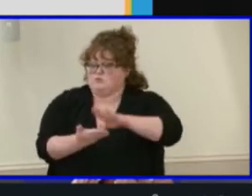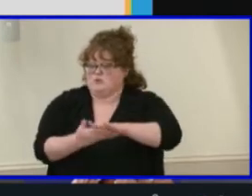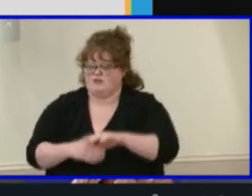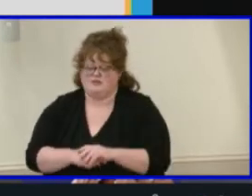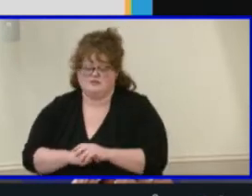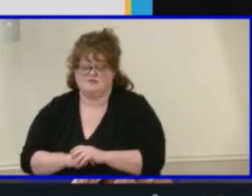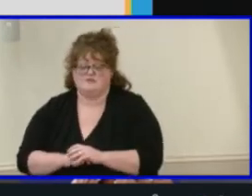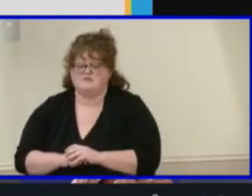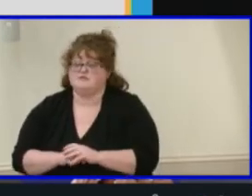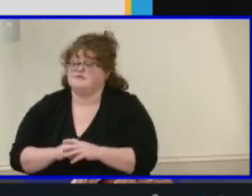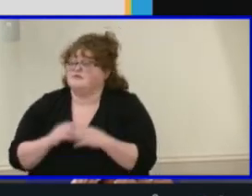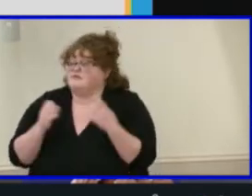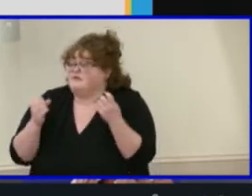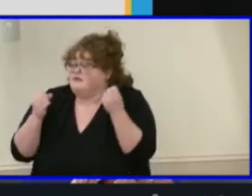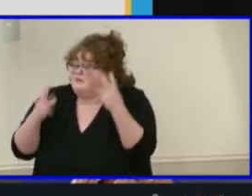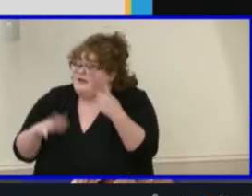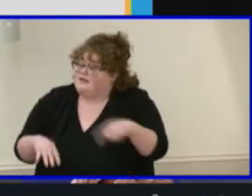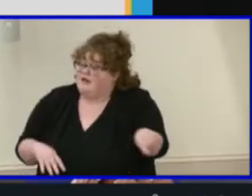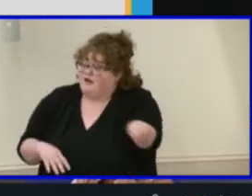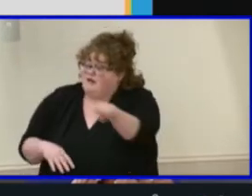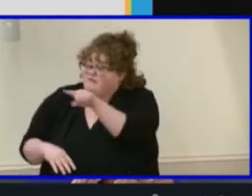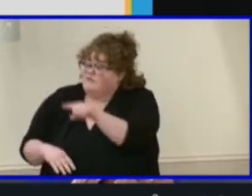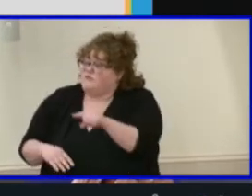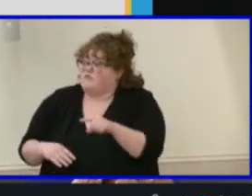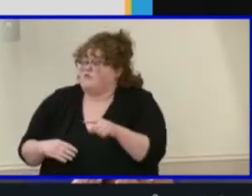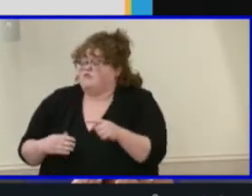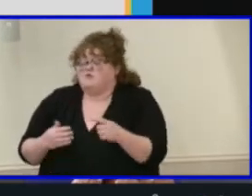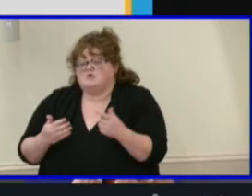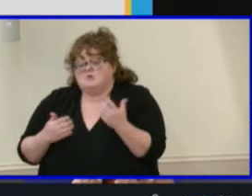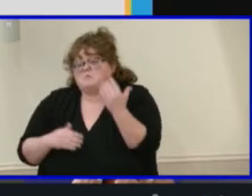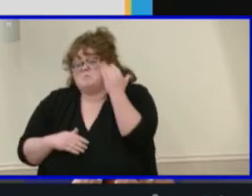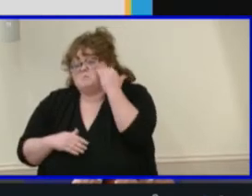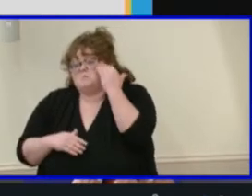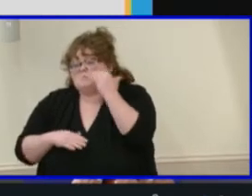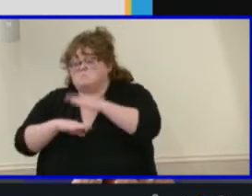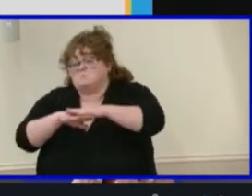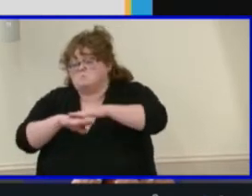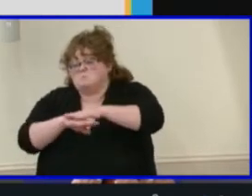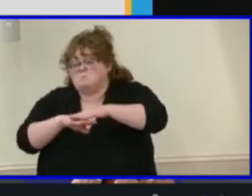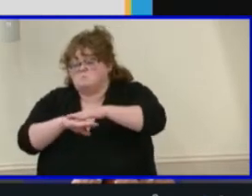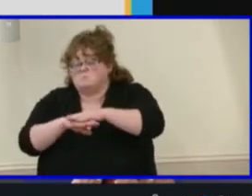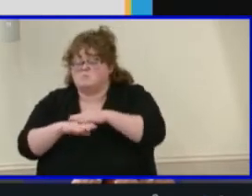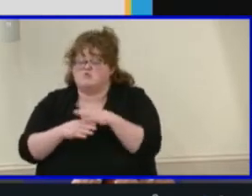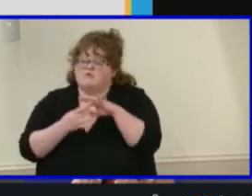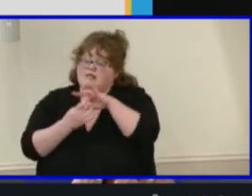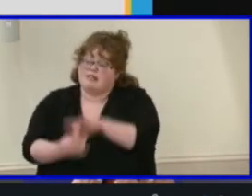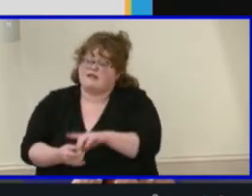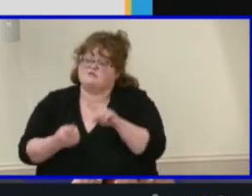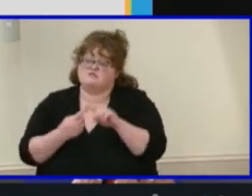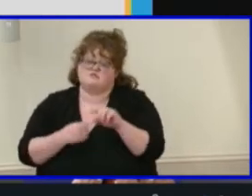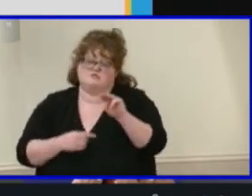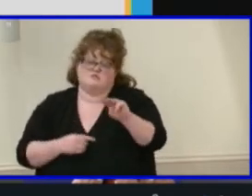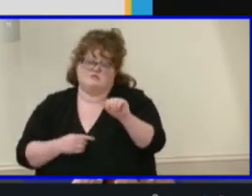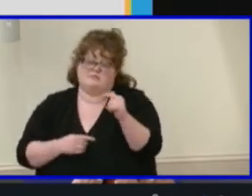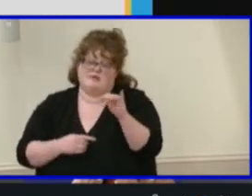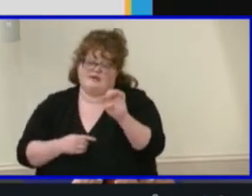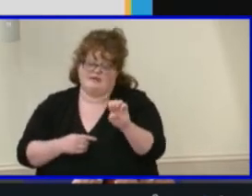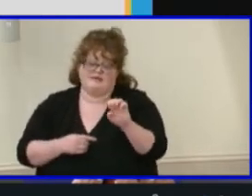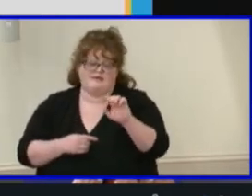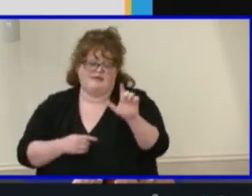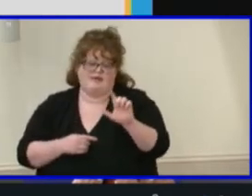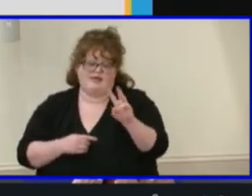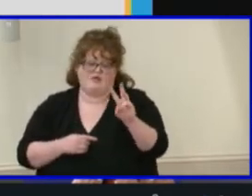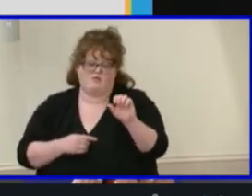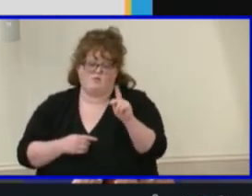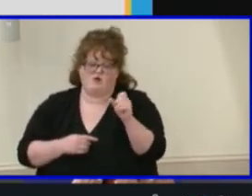While many of you may have some institutional knowledge of Maggie L. Walker Governor's School, our goal today is